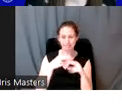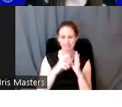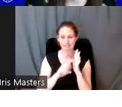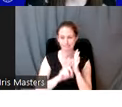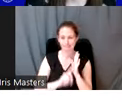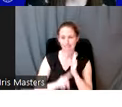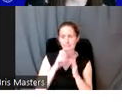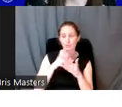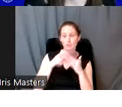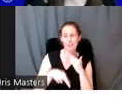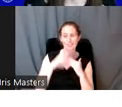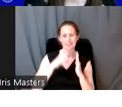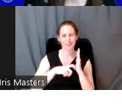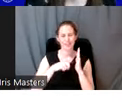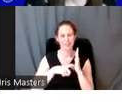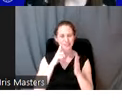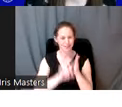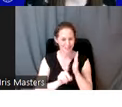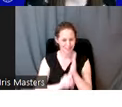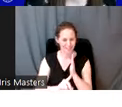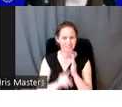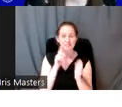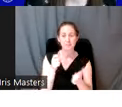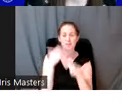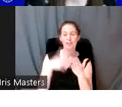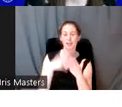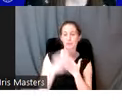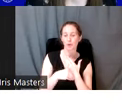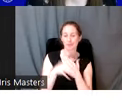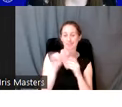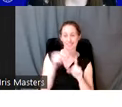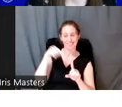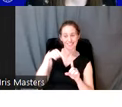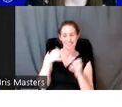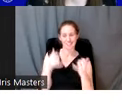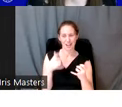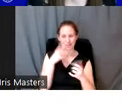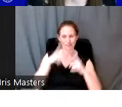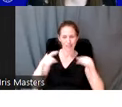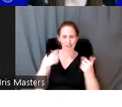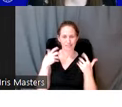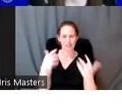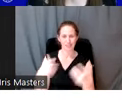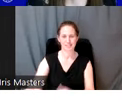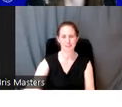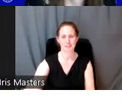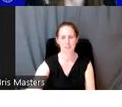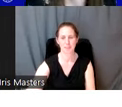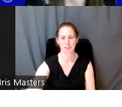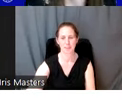results of archaeological research, and providing programming like this one for a variety of audiences.